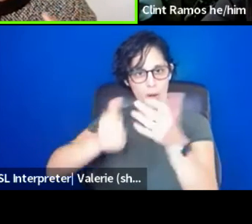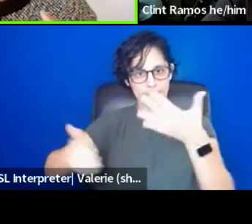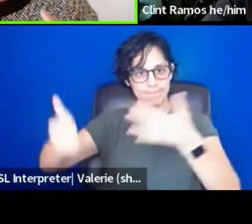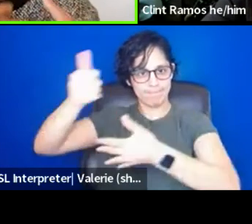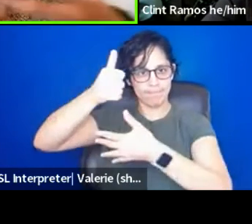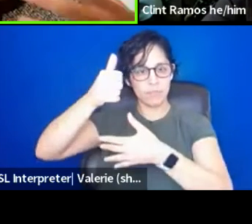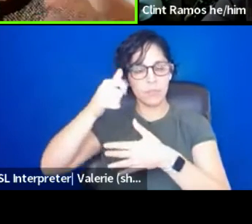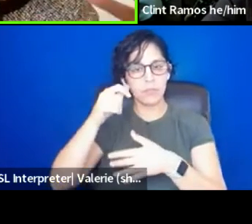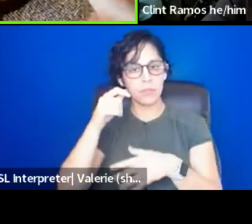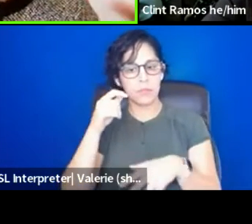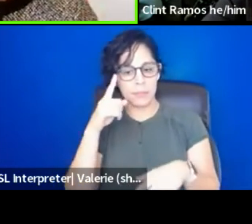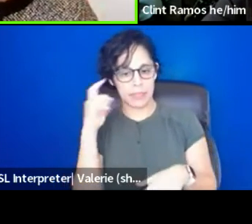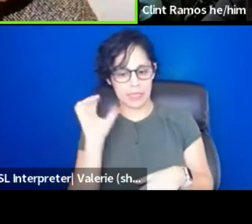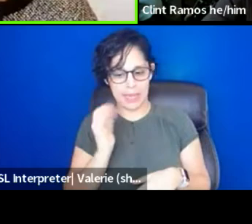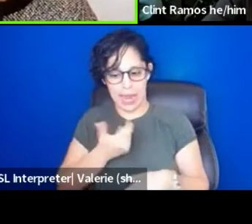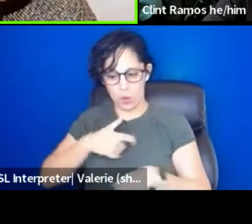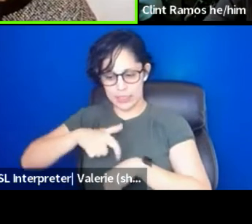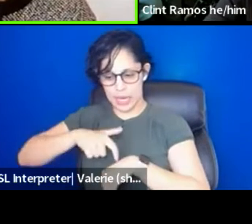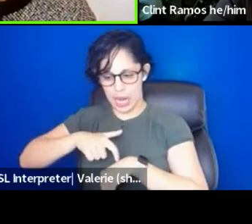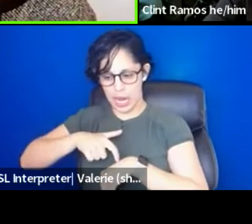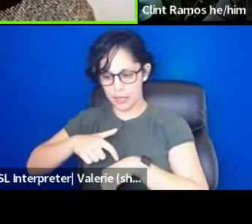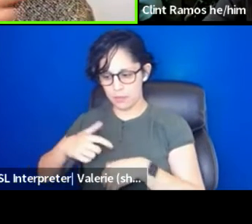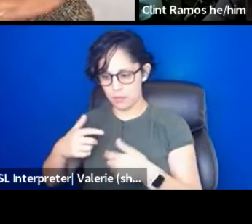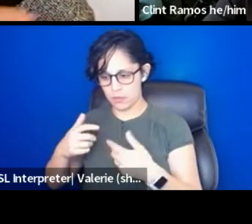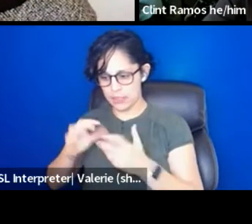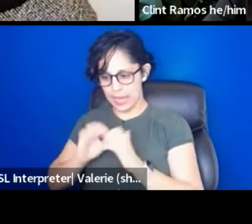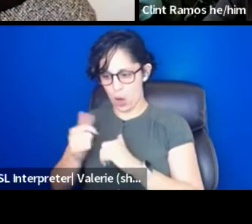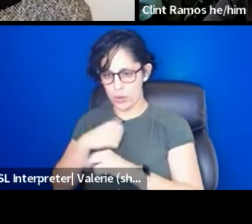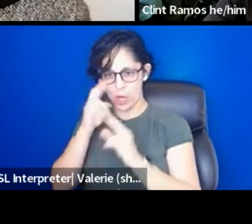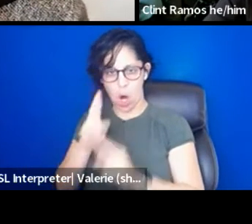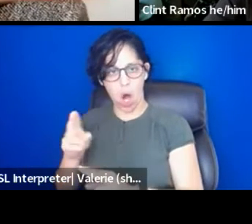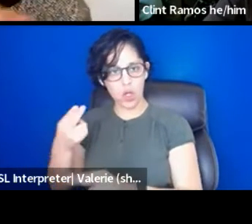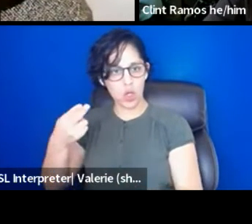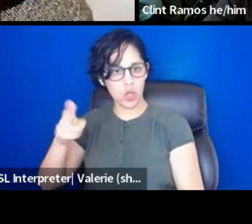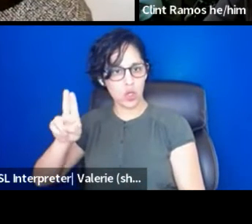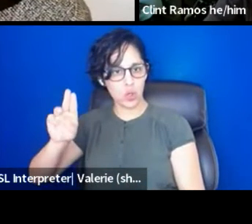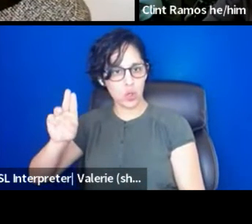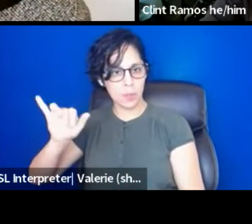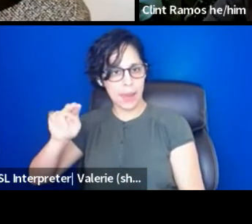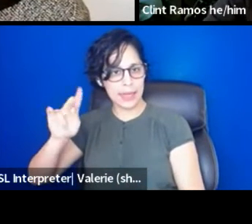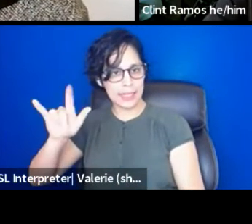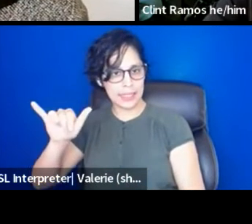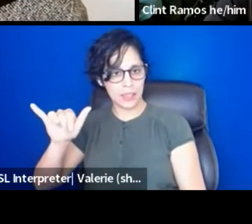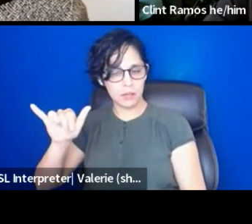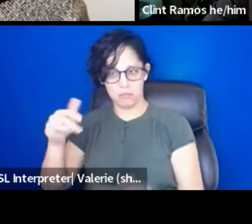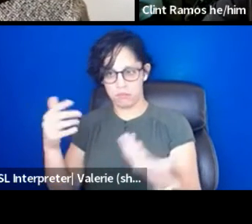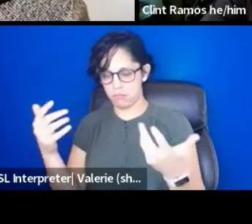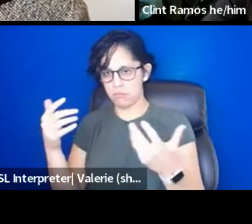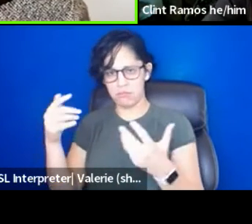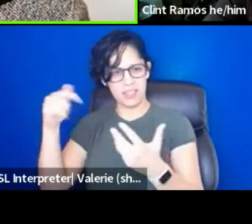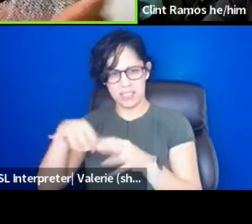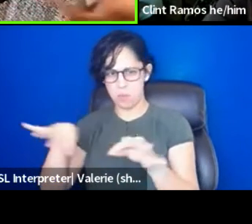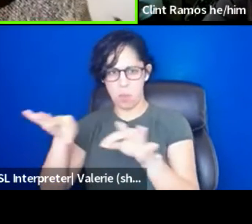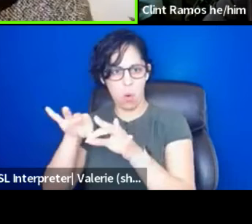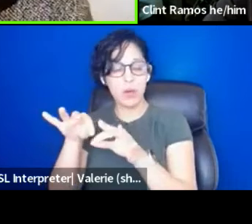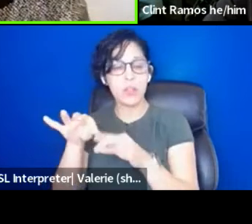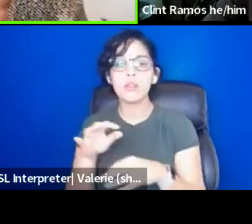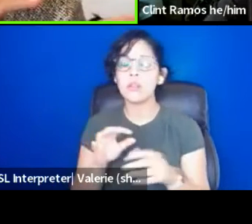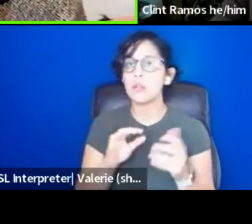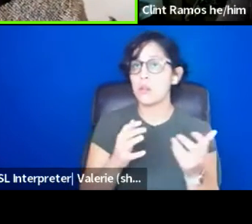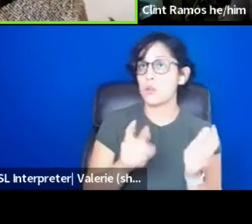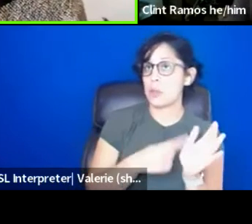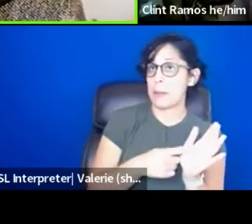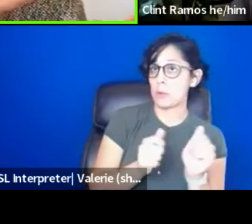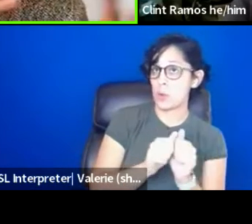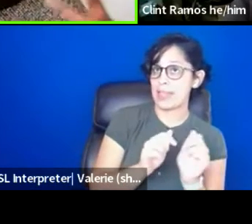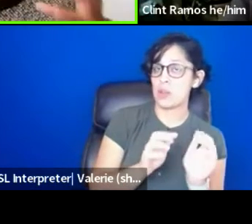the ways in which we share how we value humanity. And even in rehearsal rooms, I tend to start rehearsal rooms, uh, and even tech sometimes